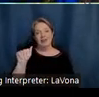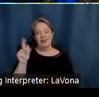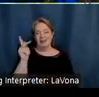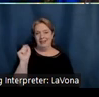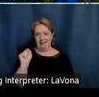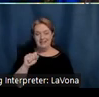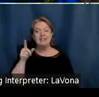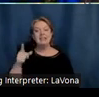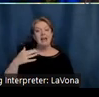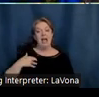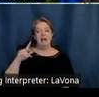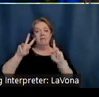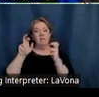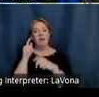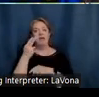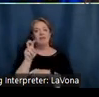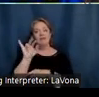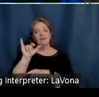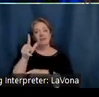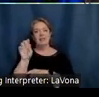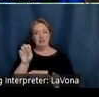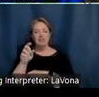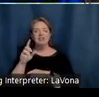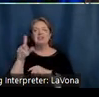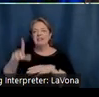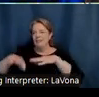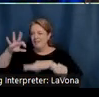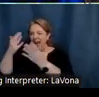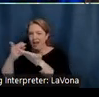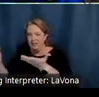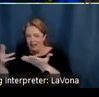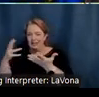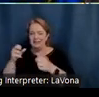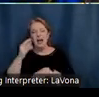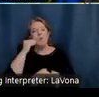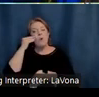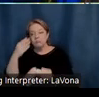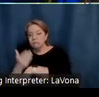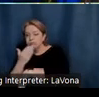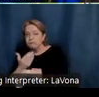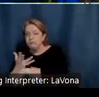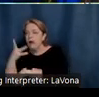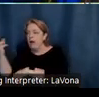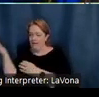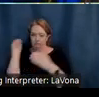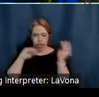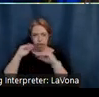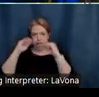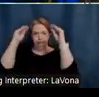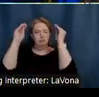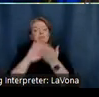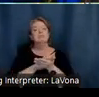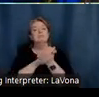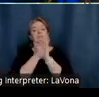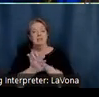environment by sculptor Gary Pendergrass. A retired home remodeler, Pendergrass has transformed his suburban house into a wonderland of